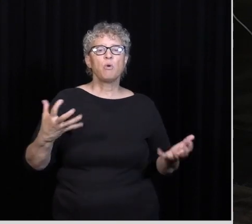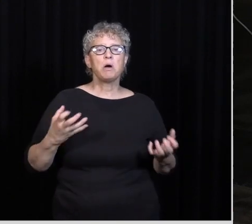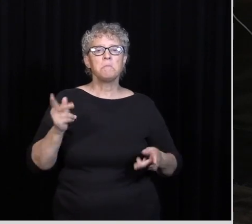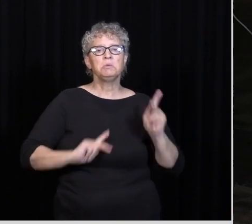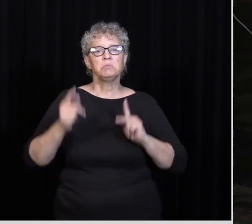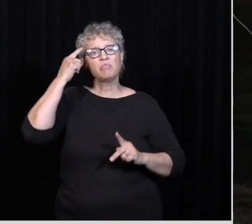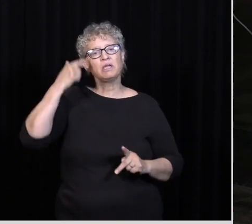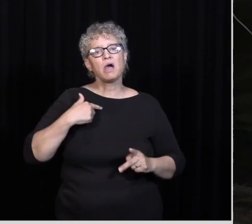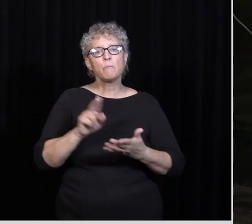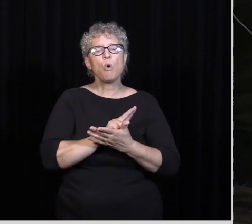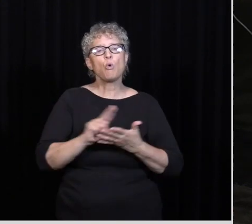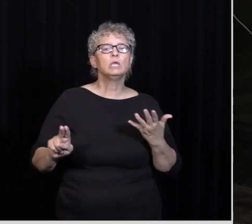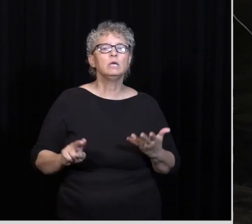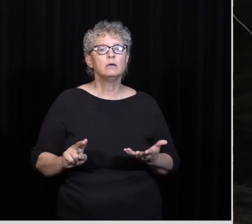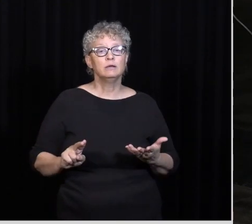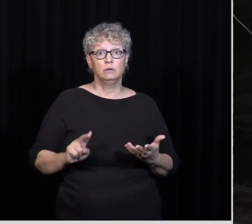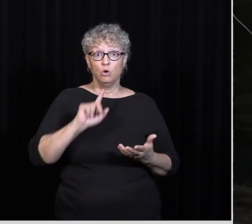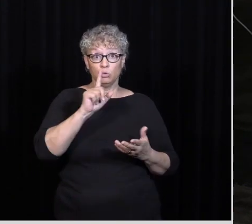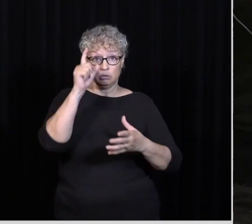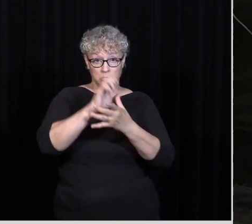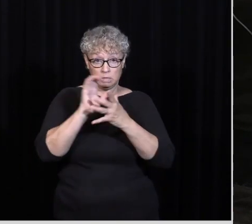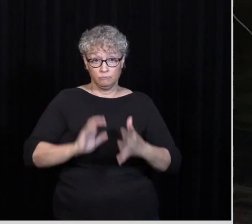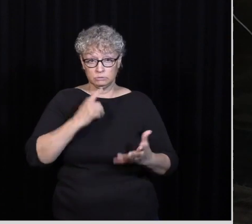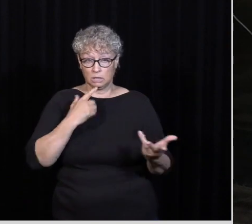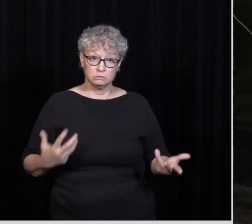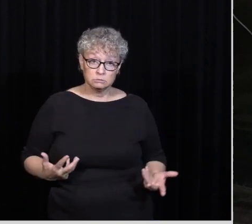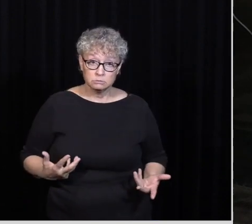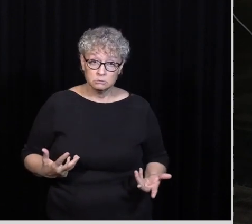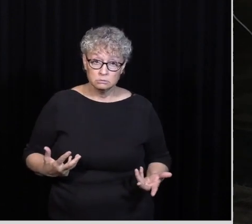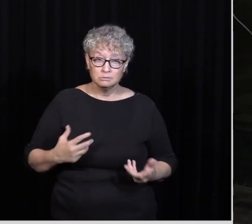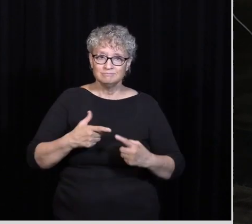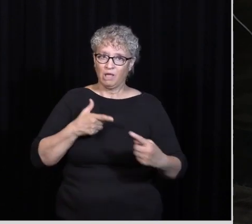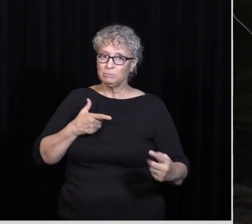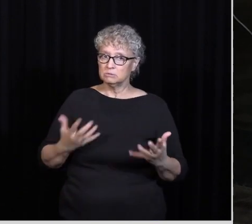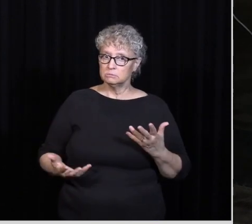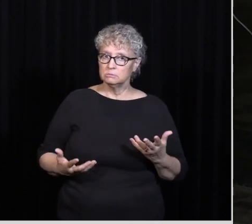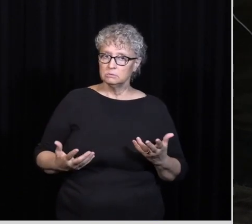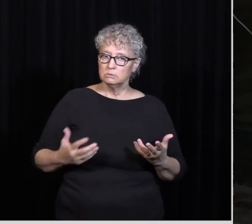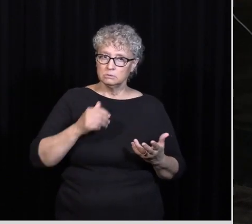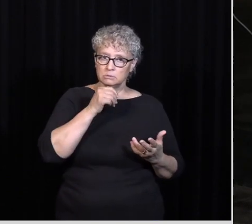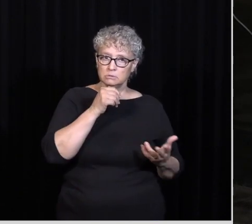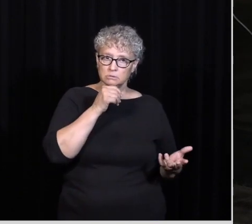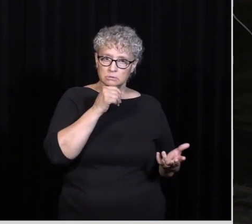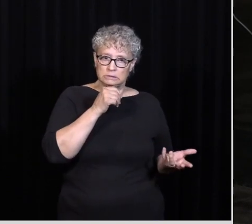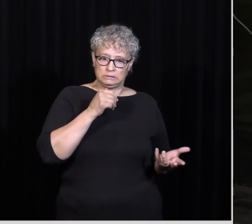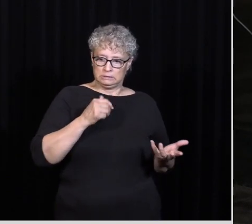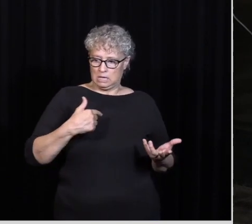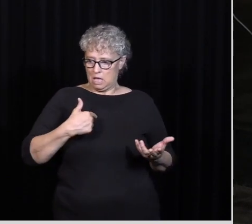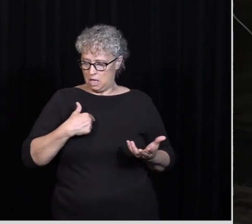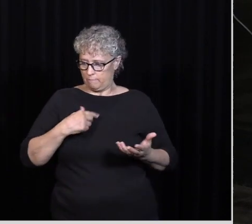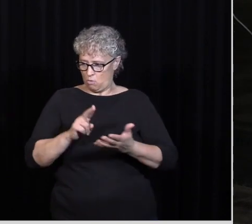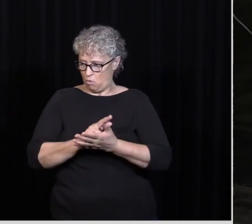Well a real believer Says Just the opposite Right I'm holy And if I'm holy